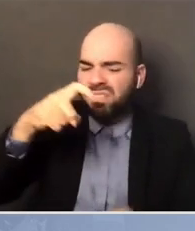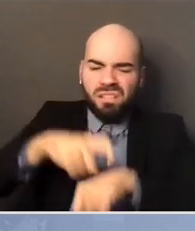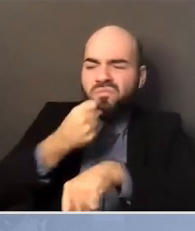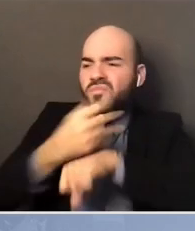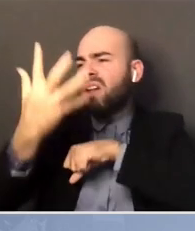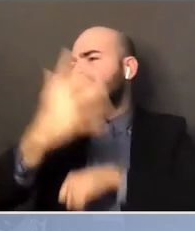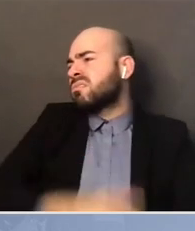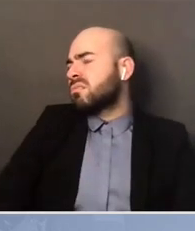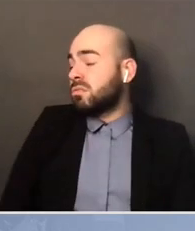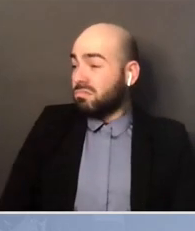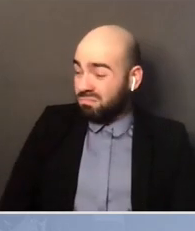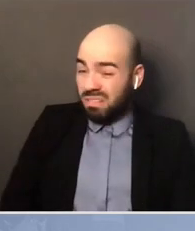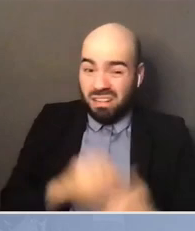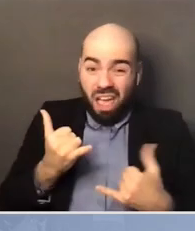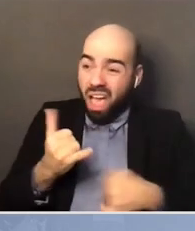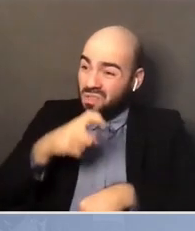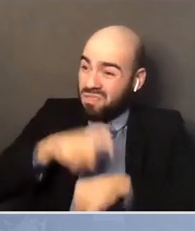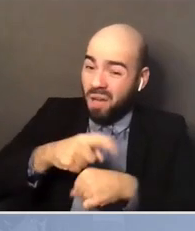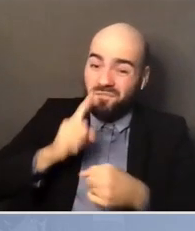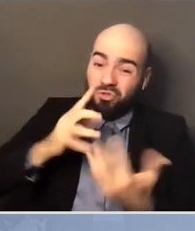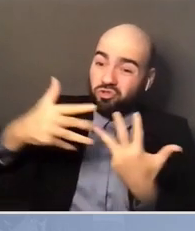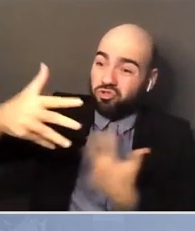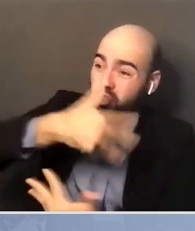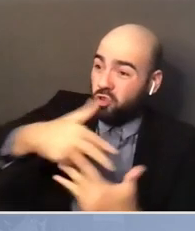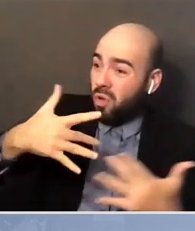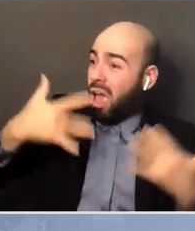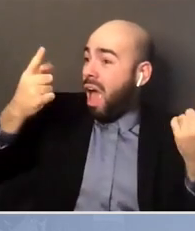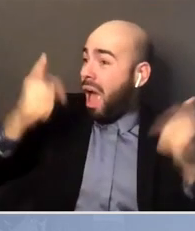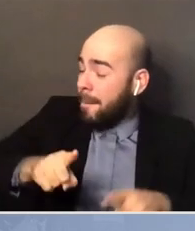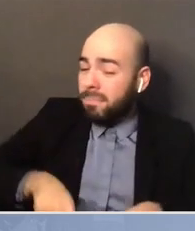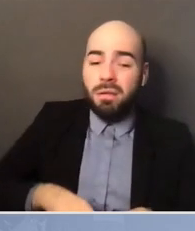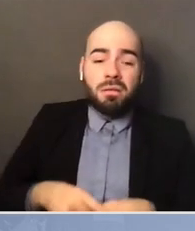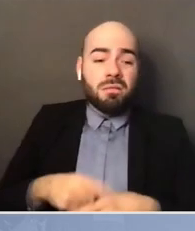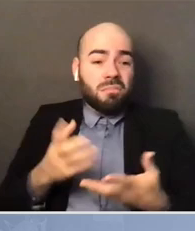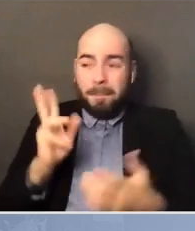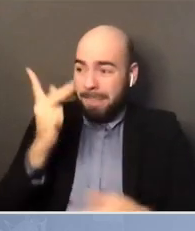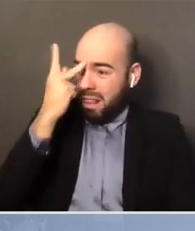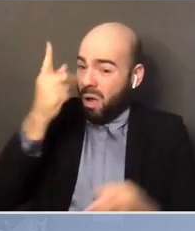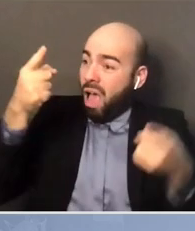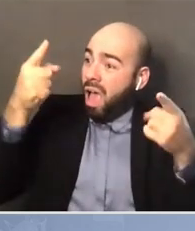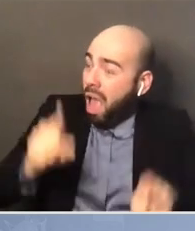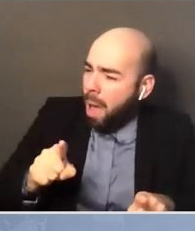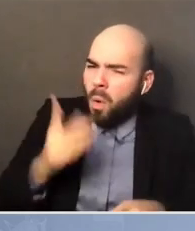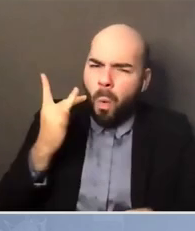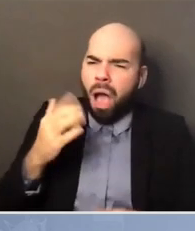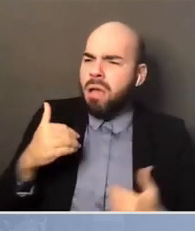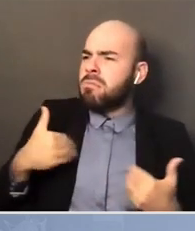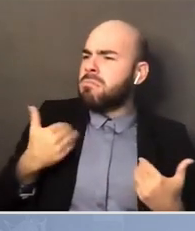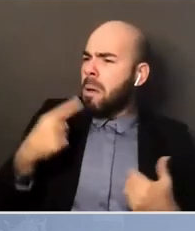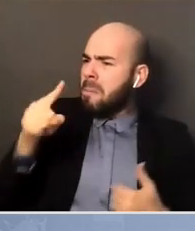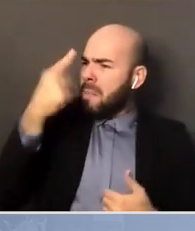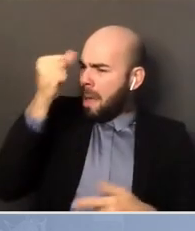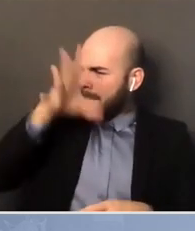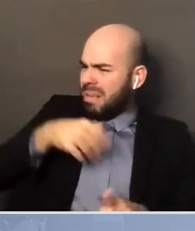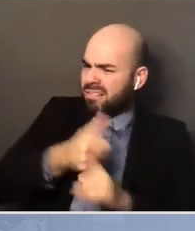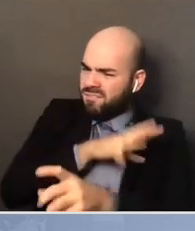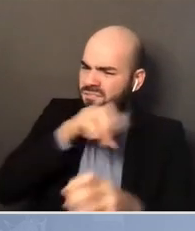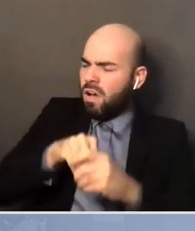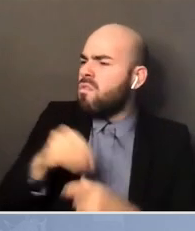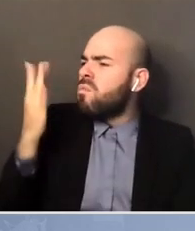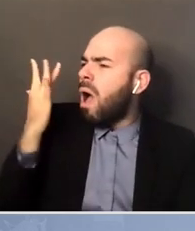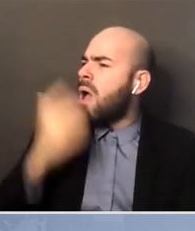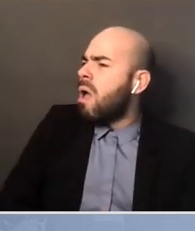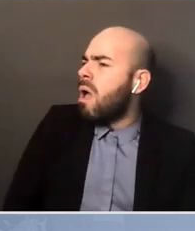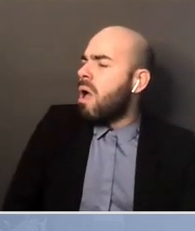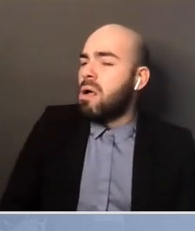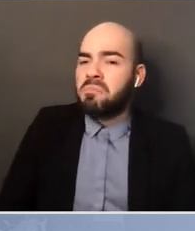political and social atmosphere, why should young black men care to be engaged in the political process? Well, first of all, let me just